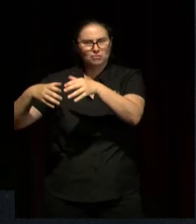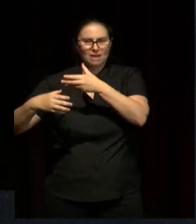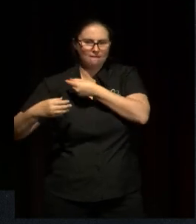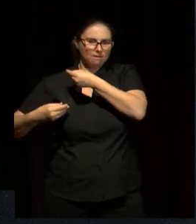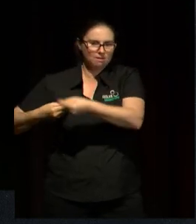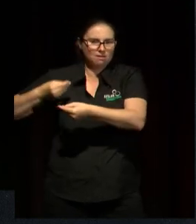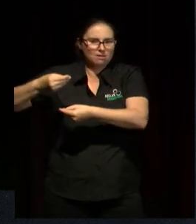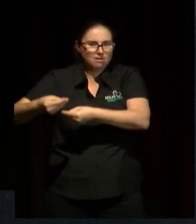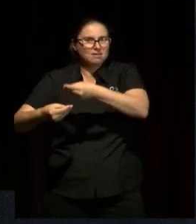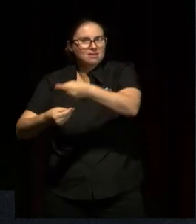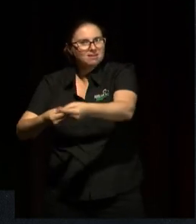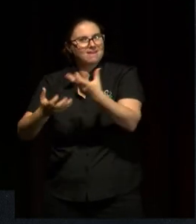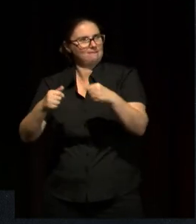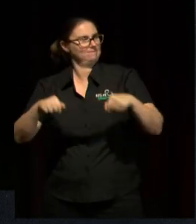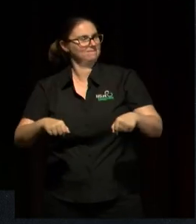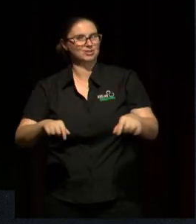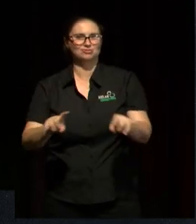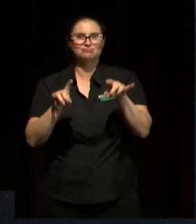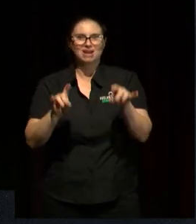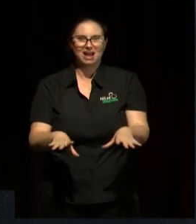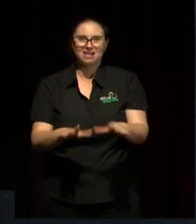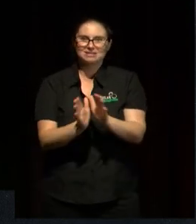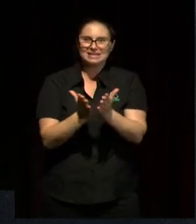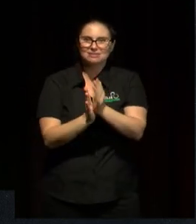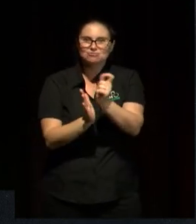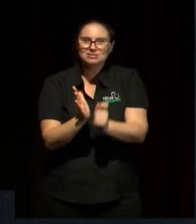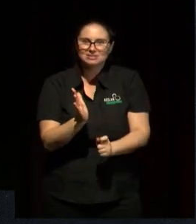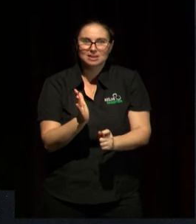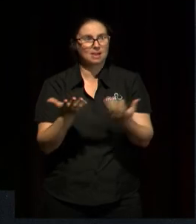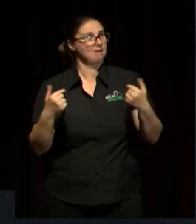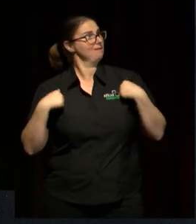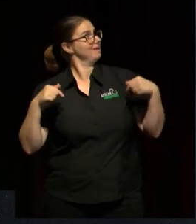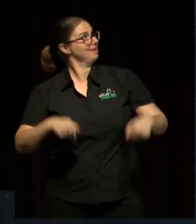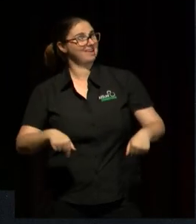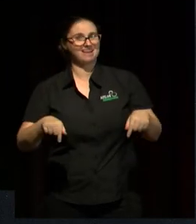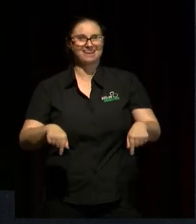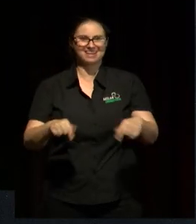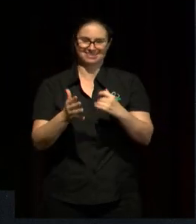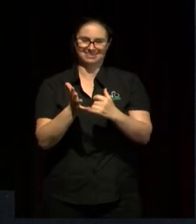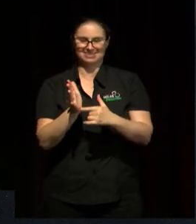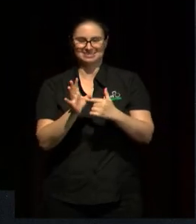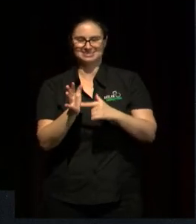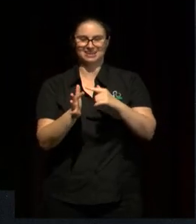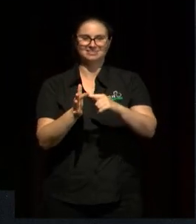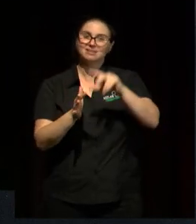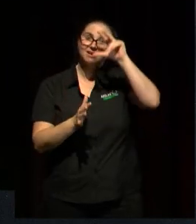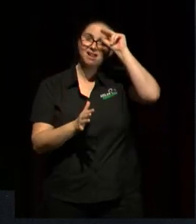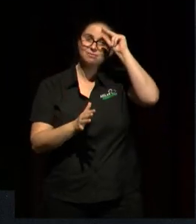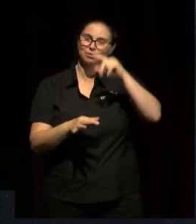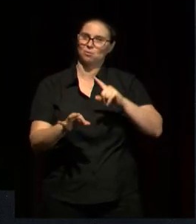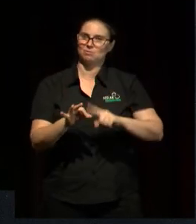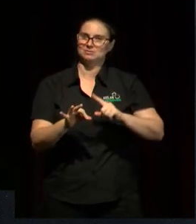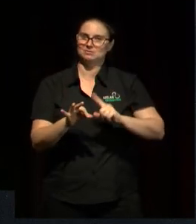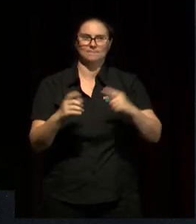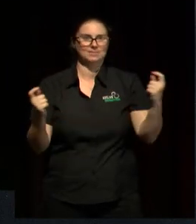sector in Australia. And, of course, we're here at the State Library of Queensland this year celebrating the 10th